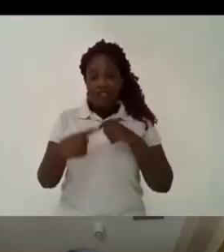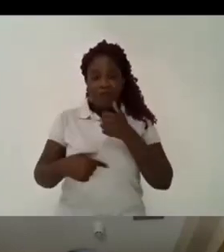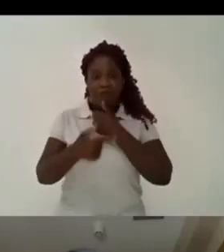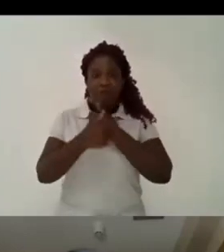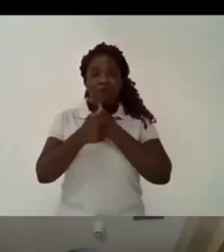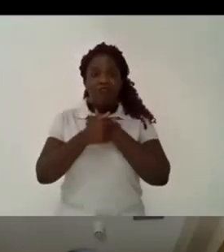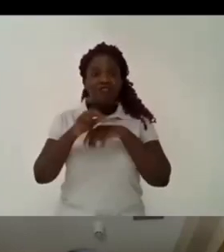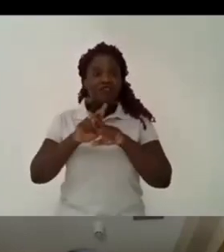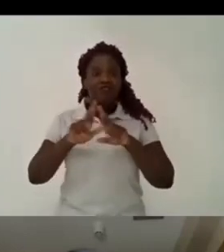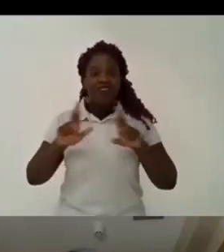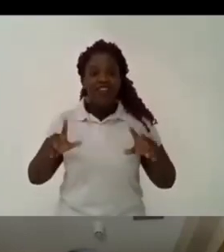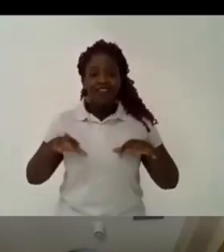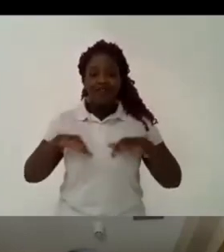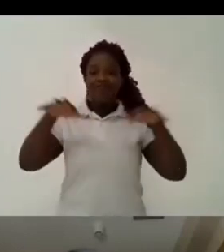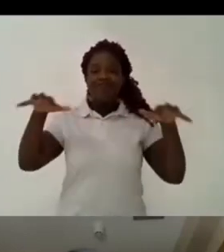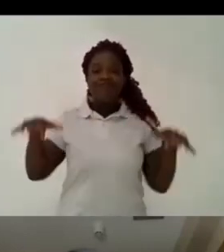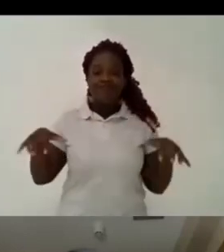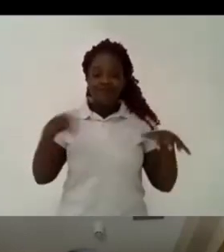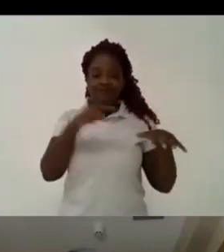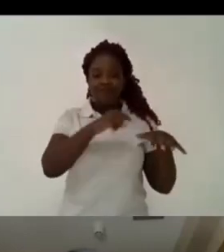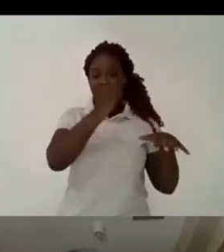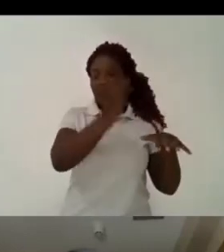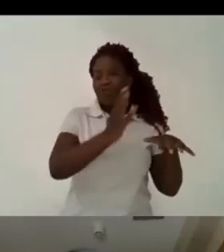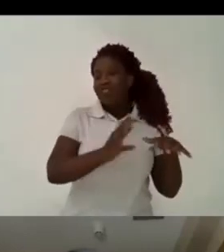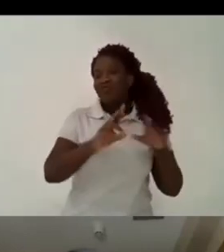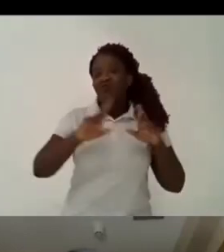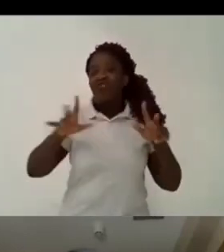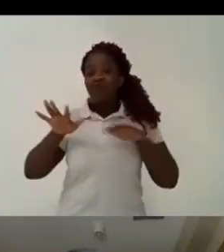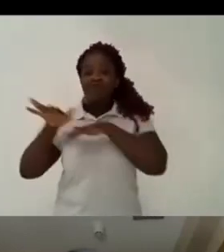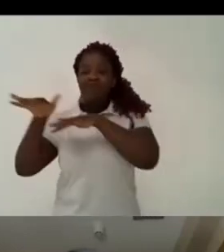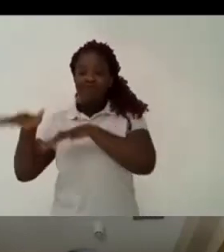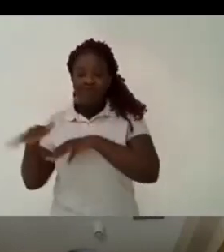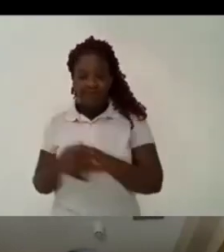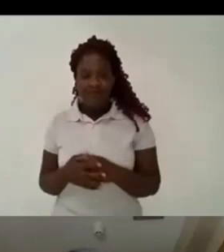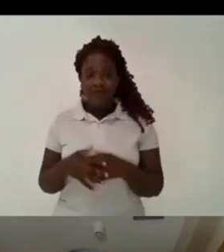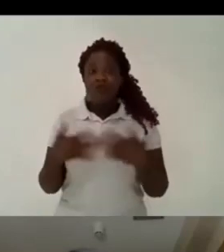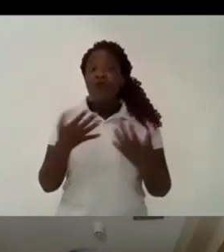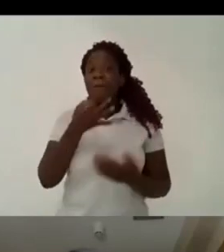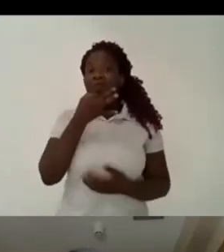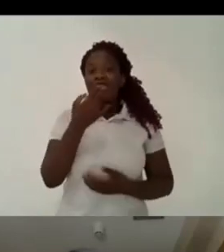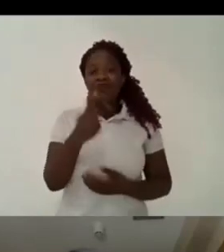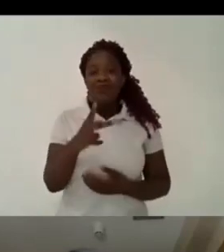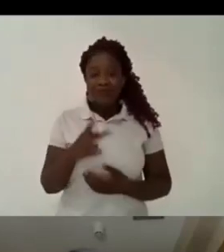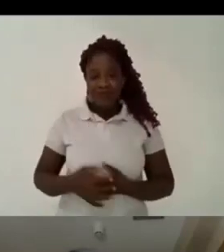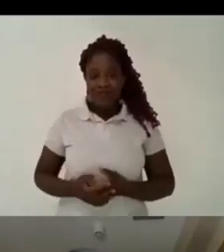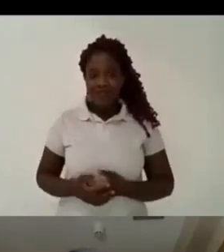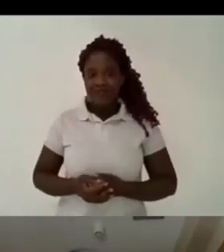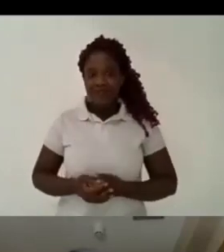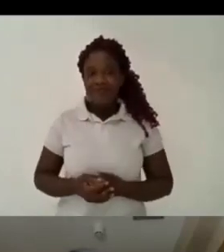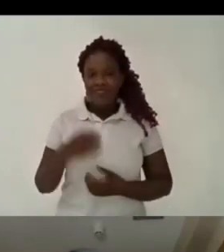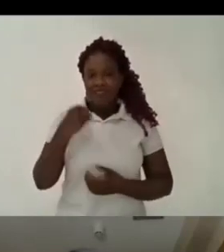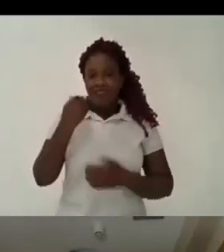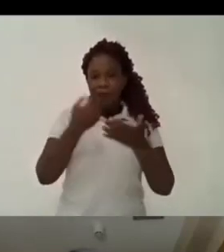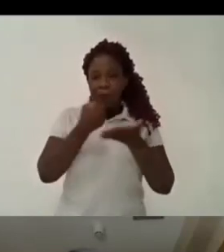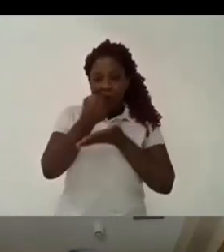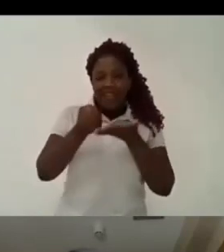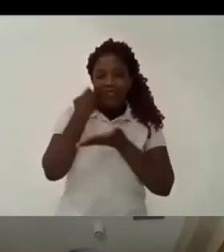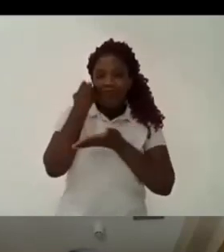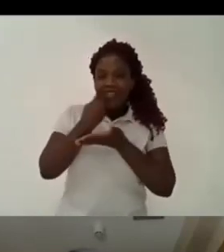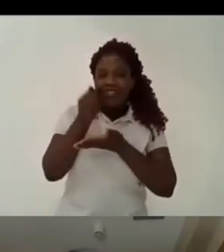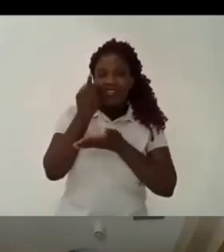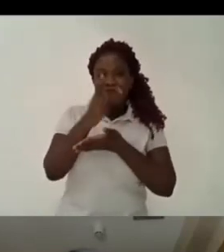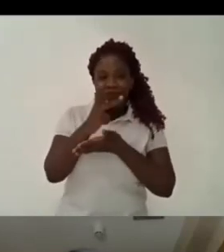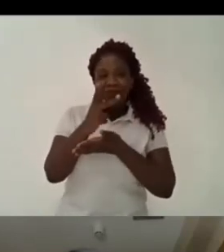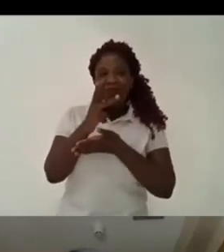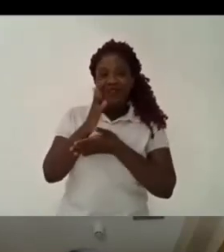be different in what ways this movement is different from the european uh european